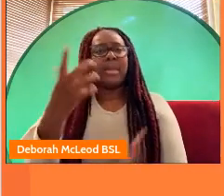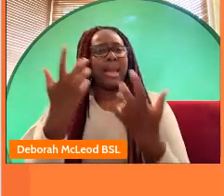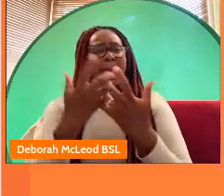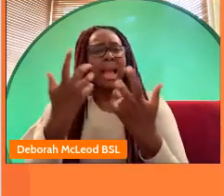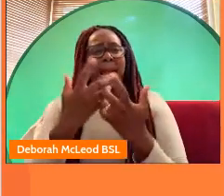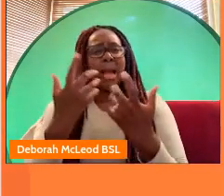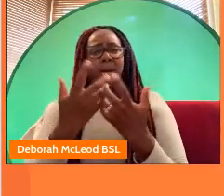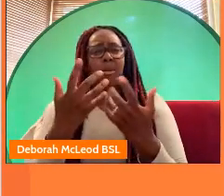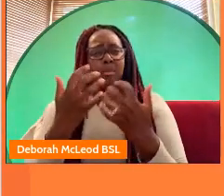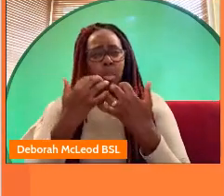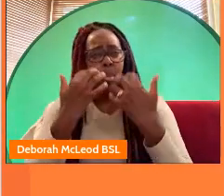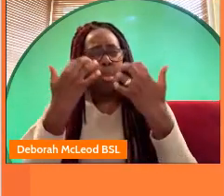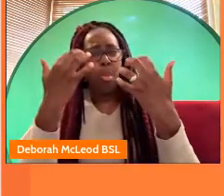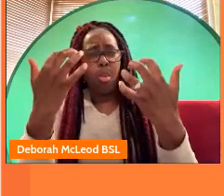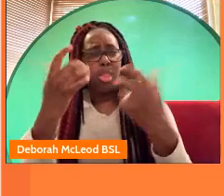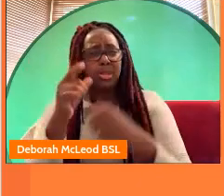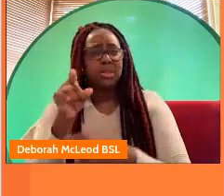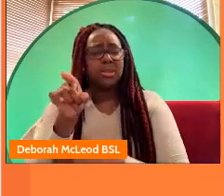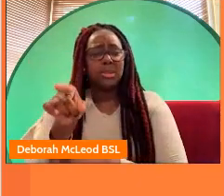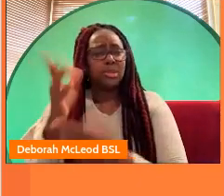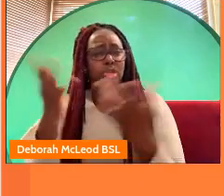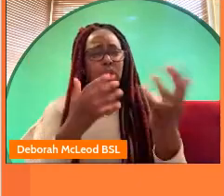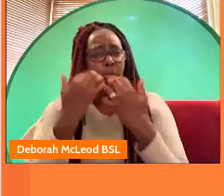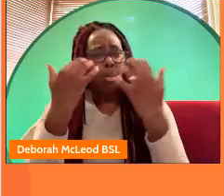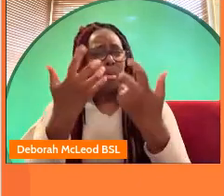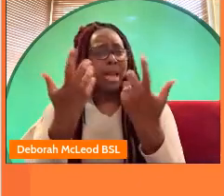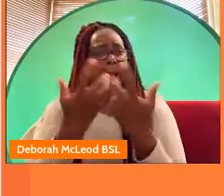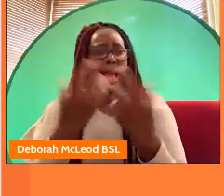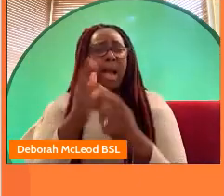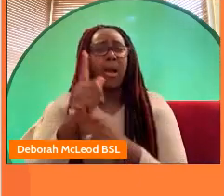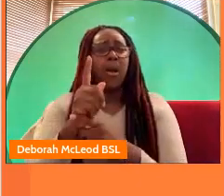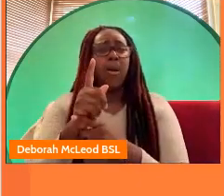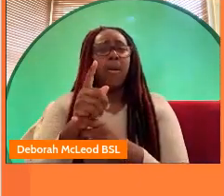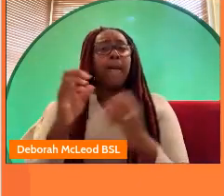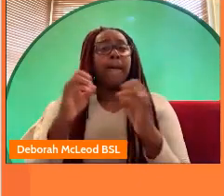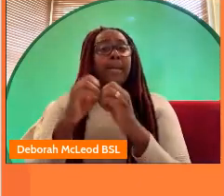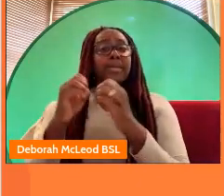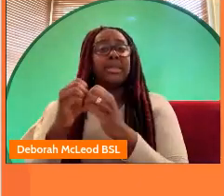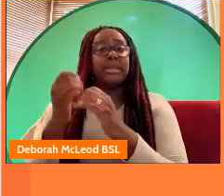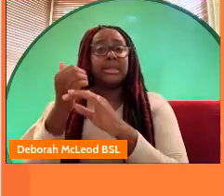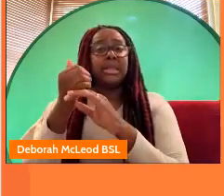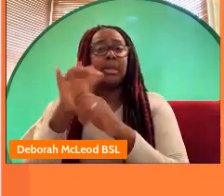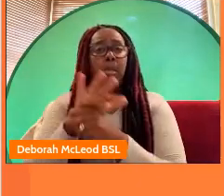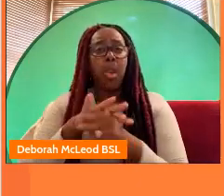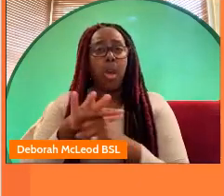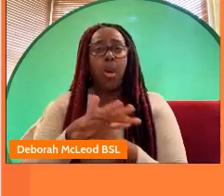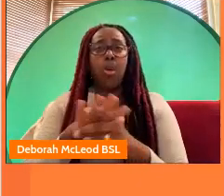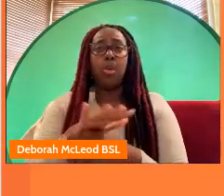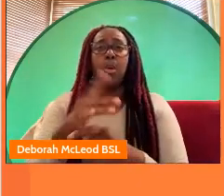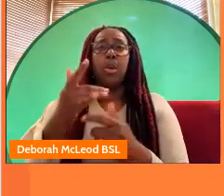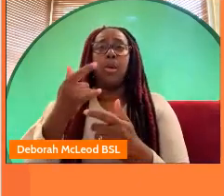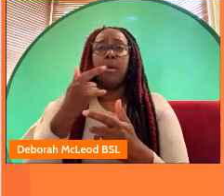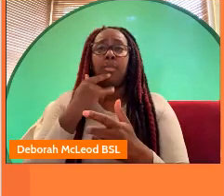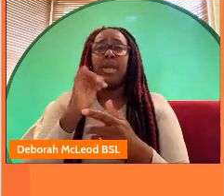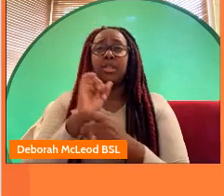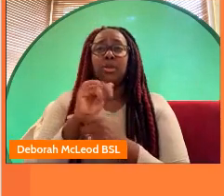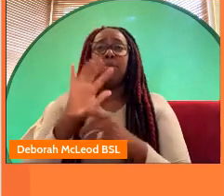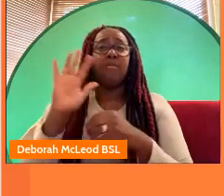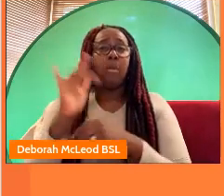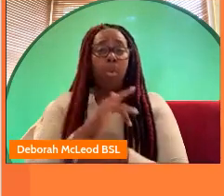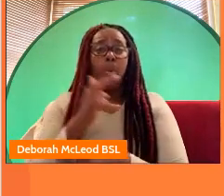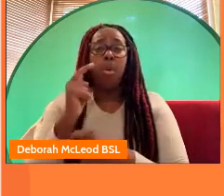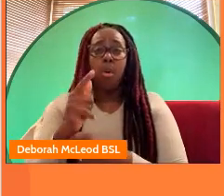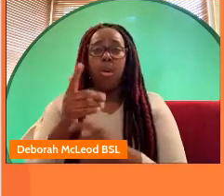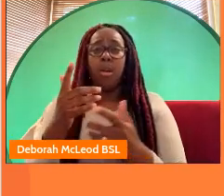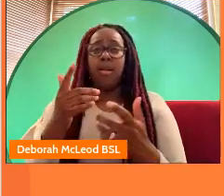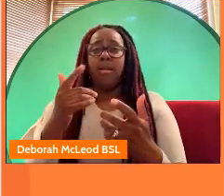every community of the uk is really important and i hope our plans for bbc local demonstrate that but it also brings me on to our priority for the whole of the bbc